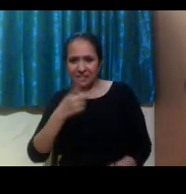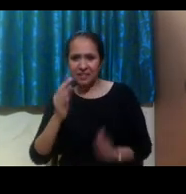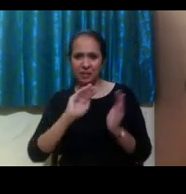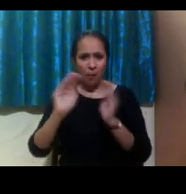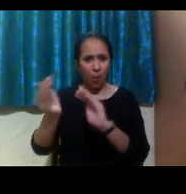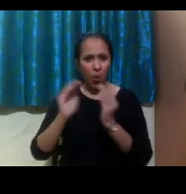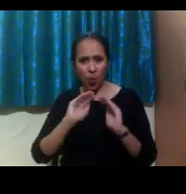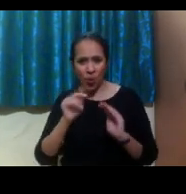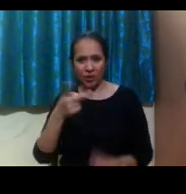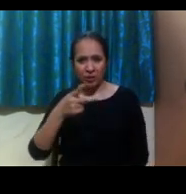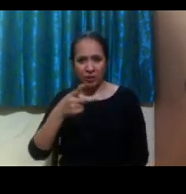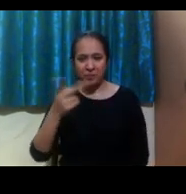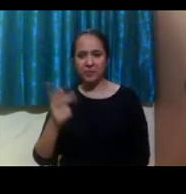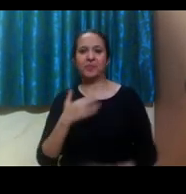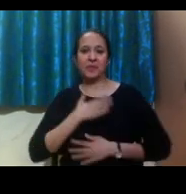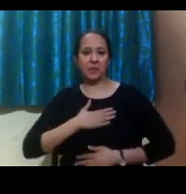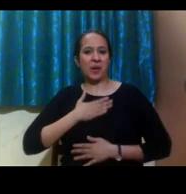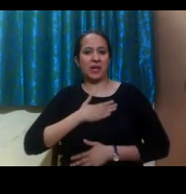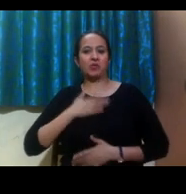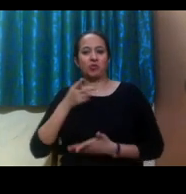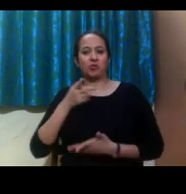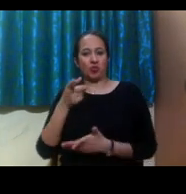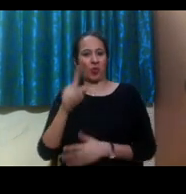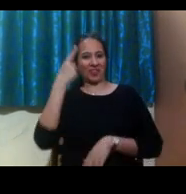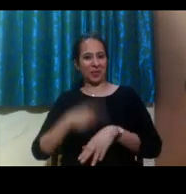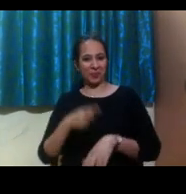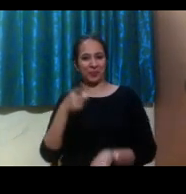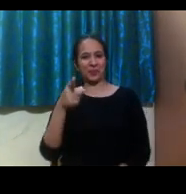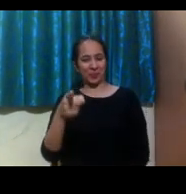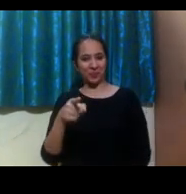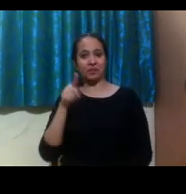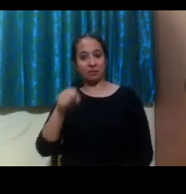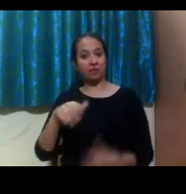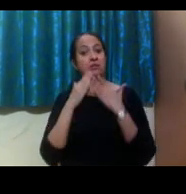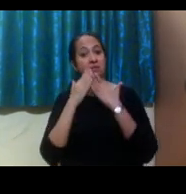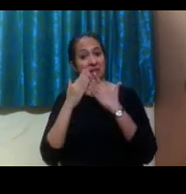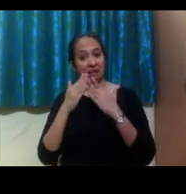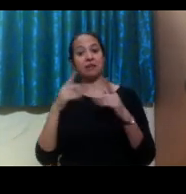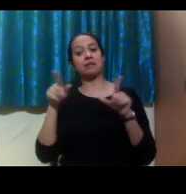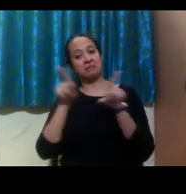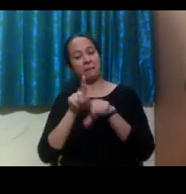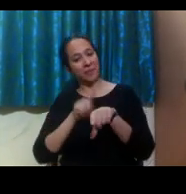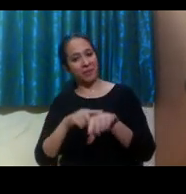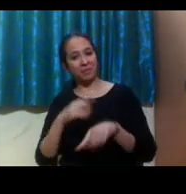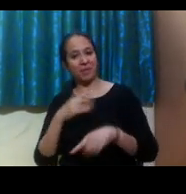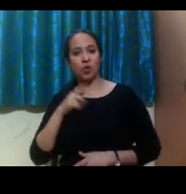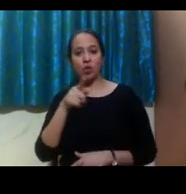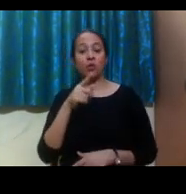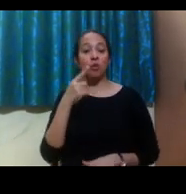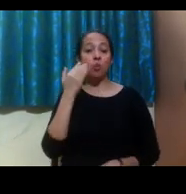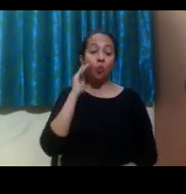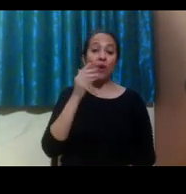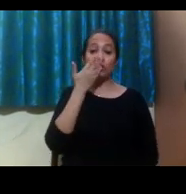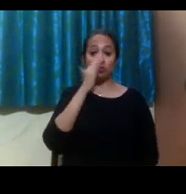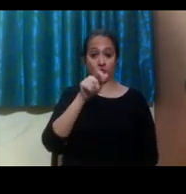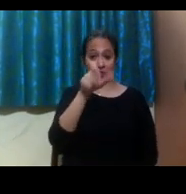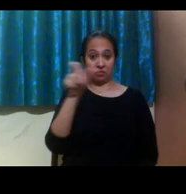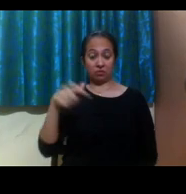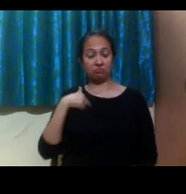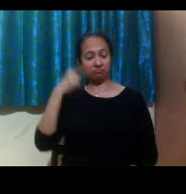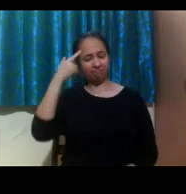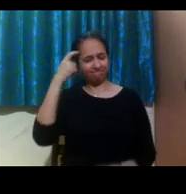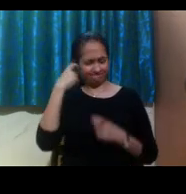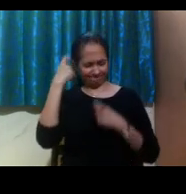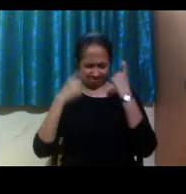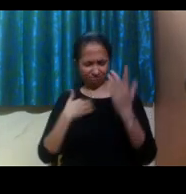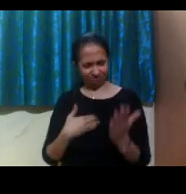And so he enjoyed this activity during his studies at Colorado. When you're thinking about applying to the US and